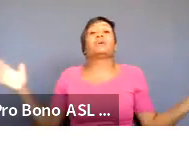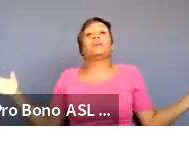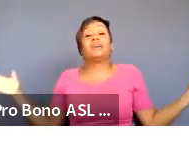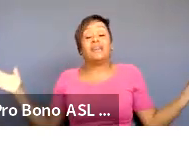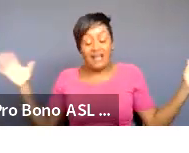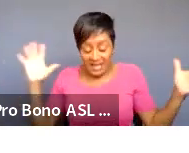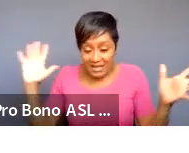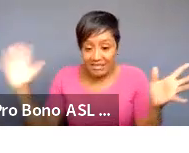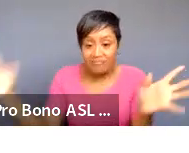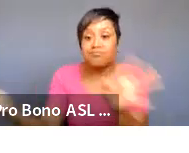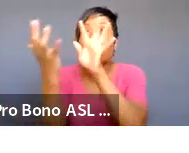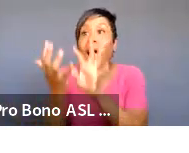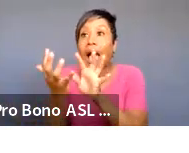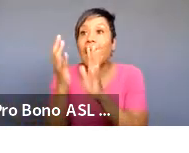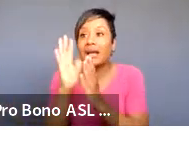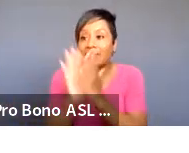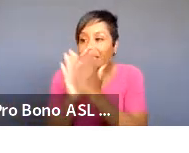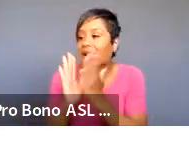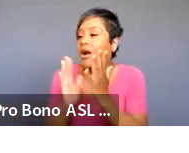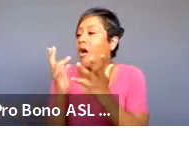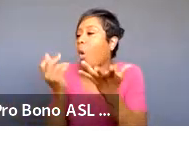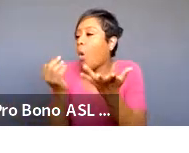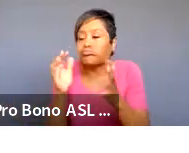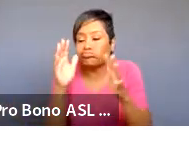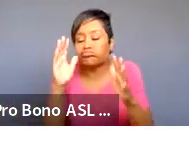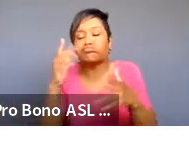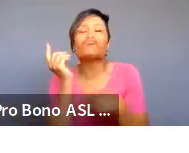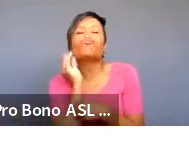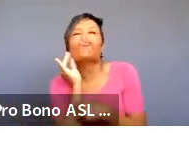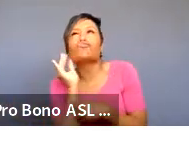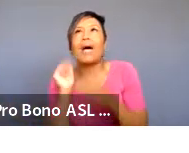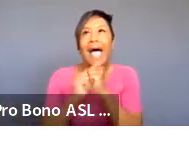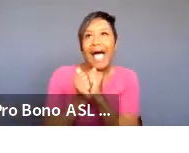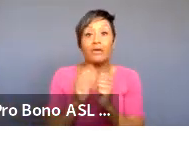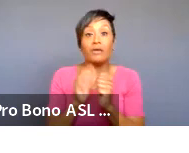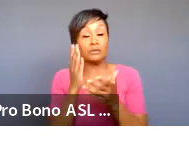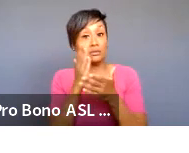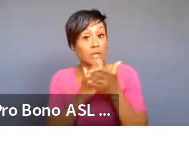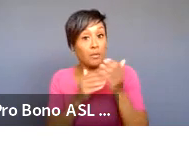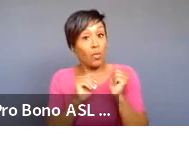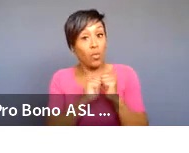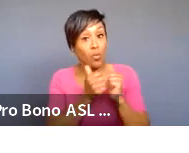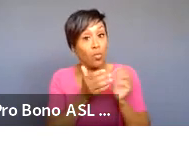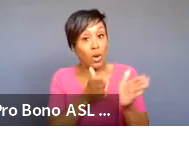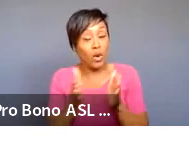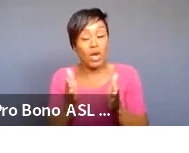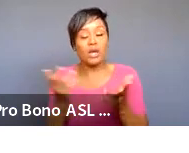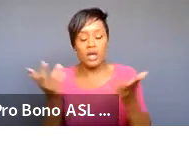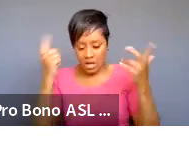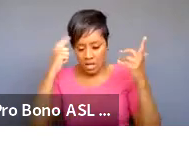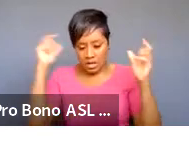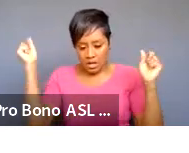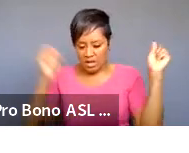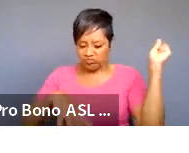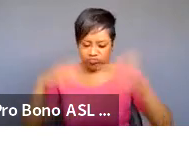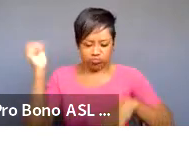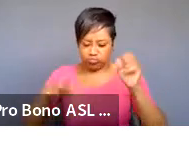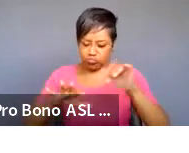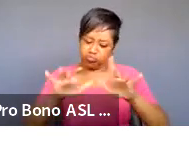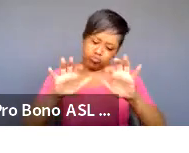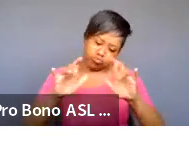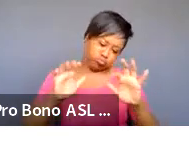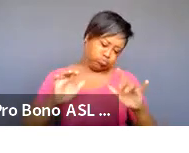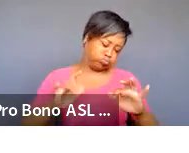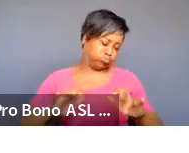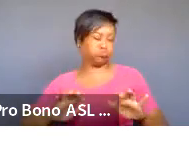how to do it some of these techniques in order to pull narrative are free writing and free association just free form